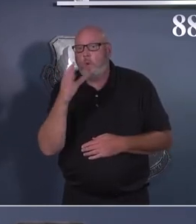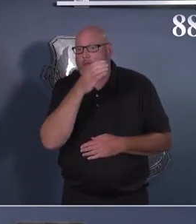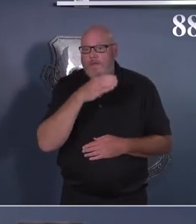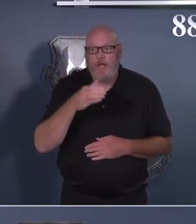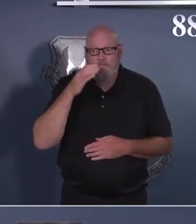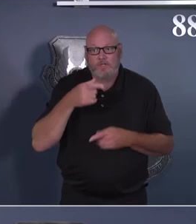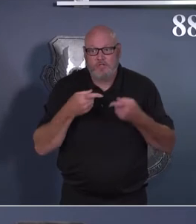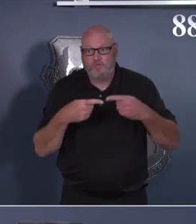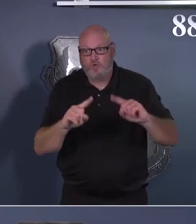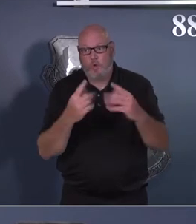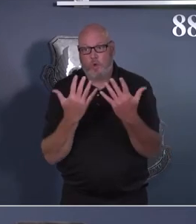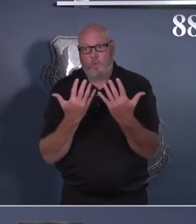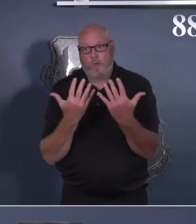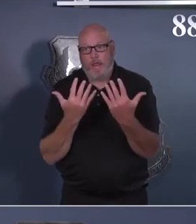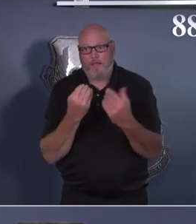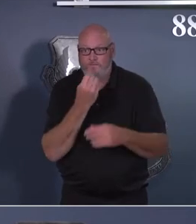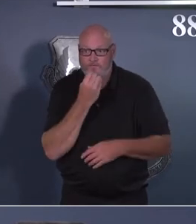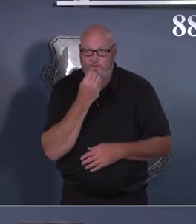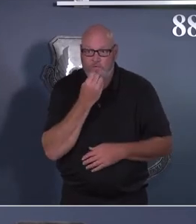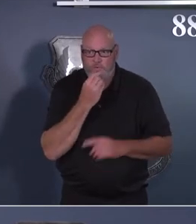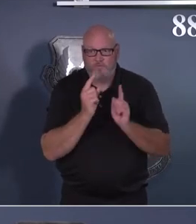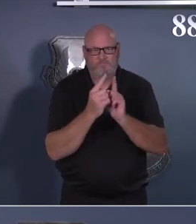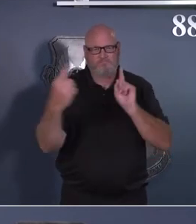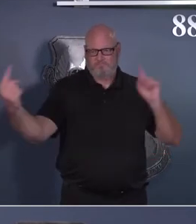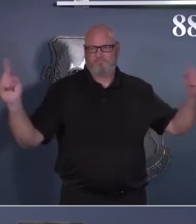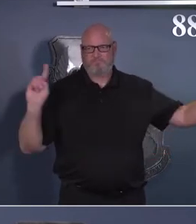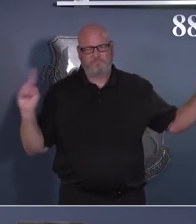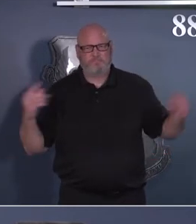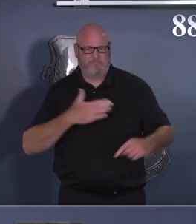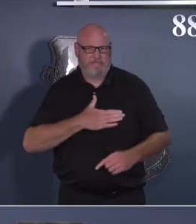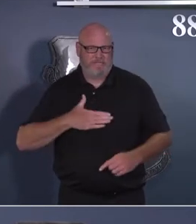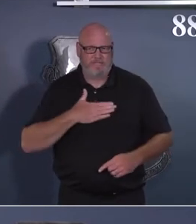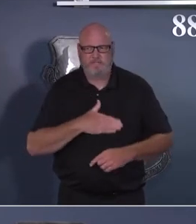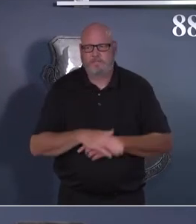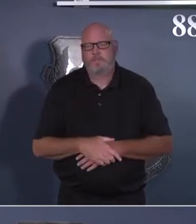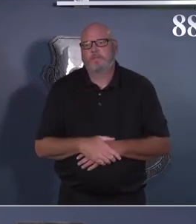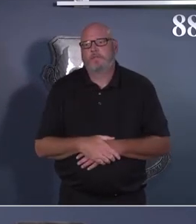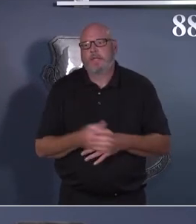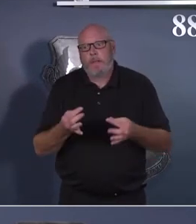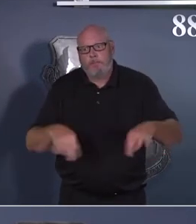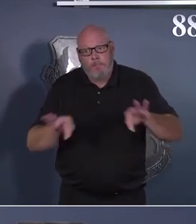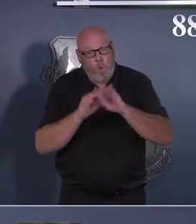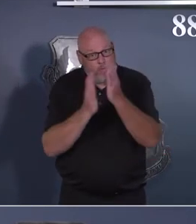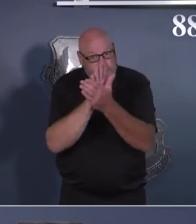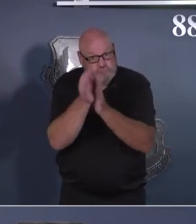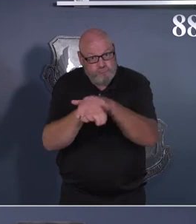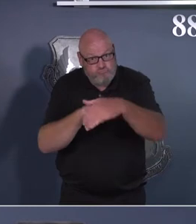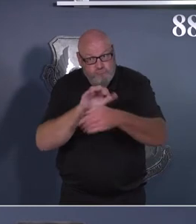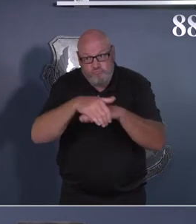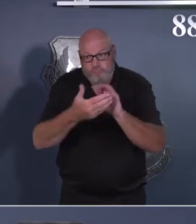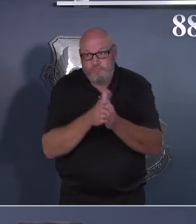and please continue to practice good hand hygiene safety for you, your family, and our colleagues.